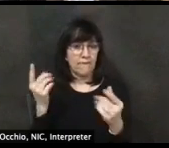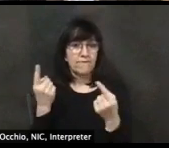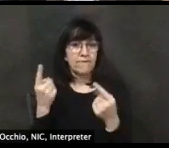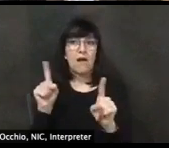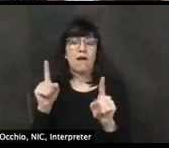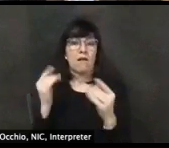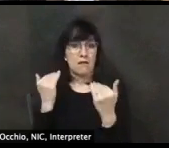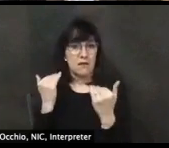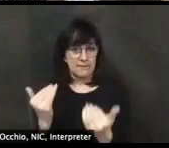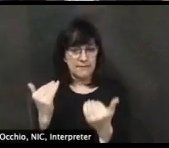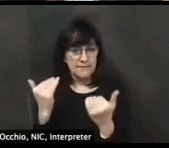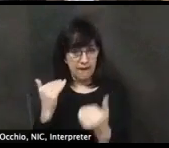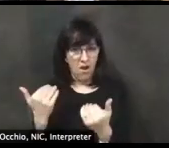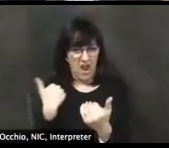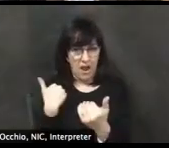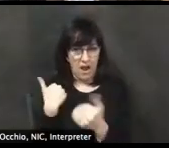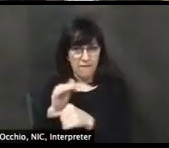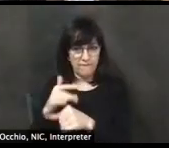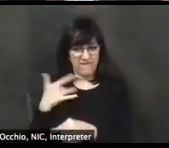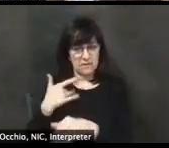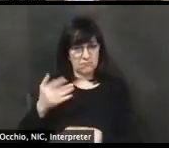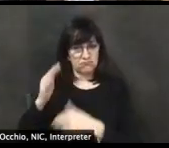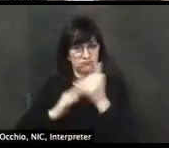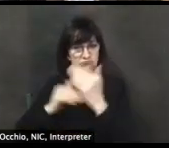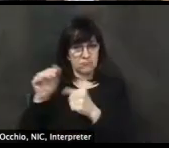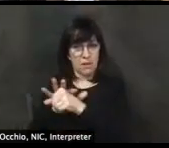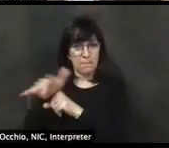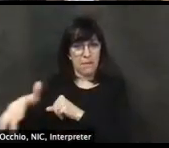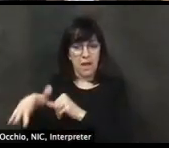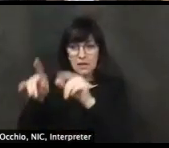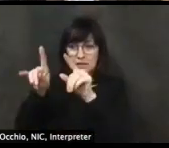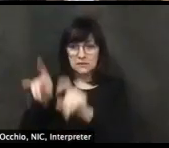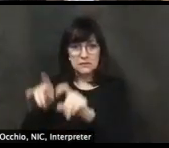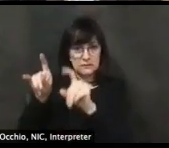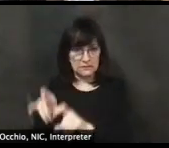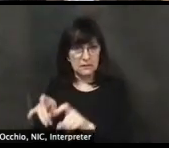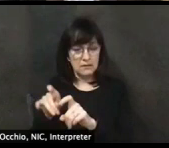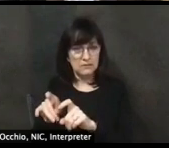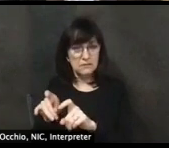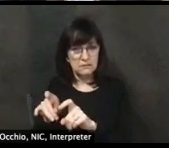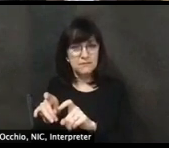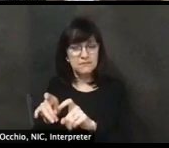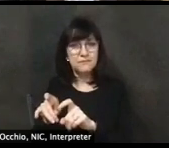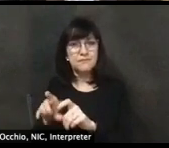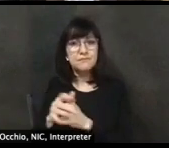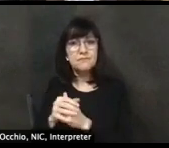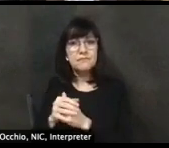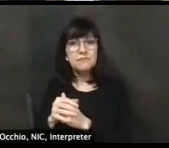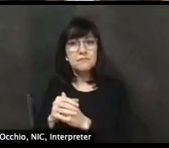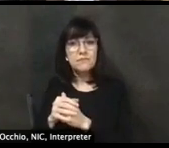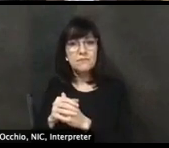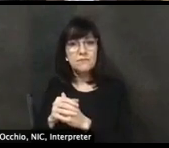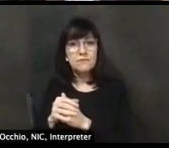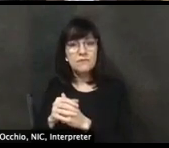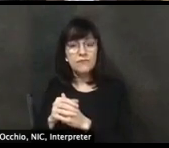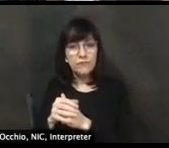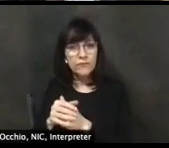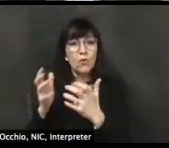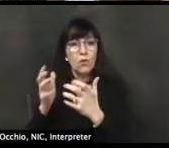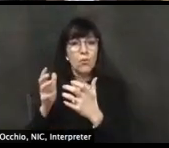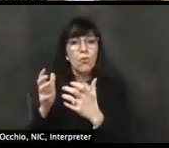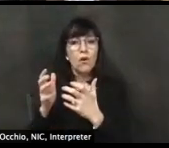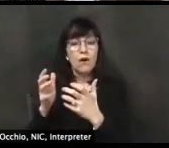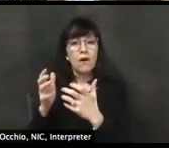enough tests to do what we need to in our state. And we're also finalizing a contact